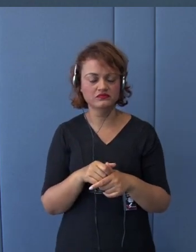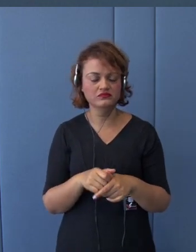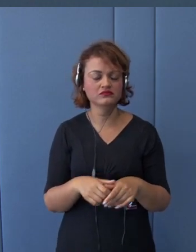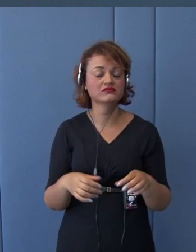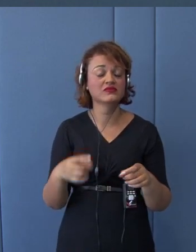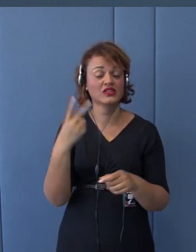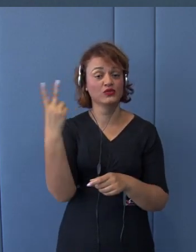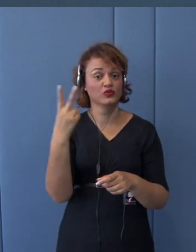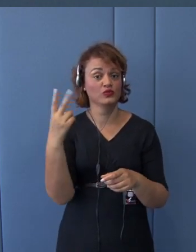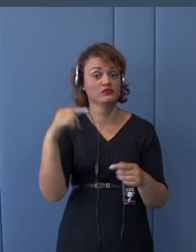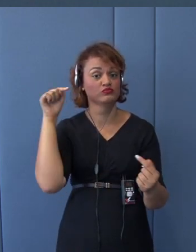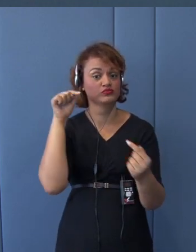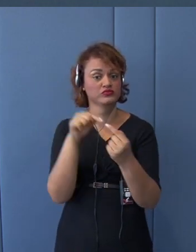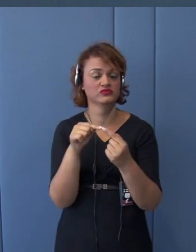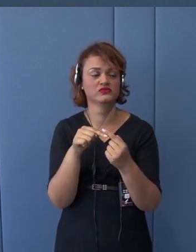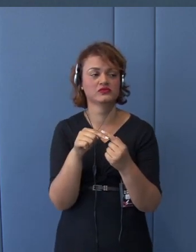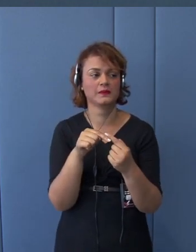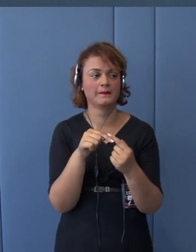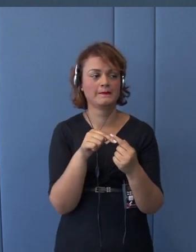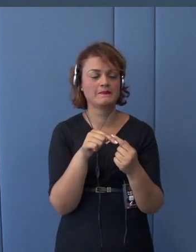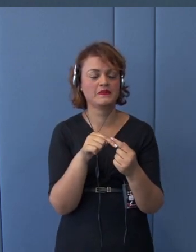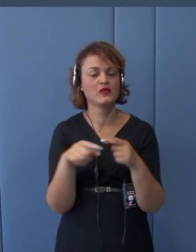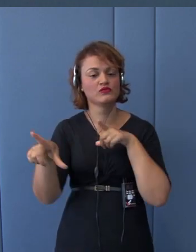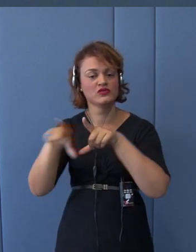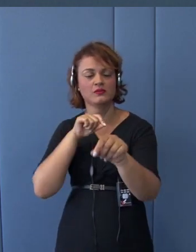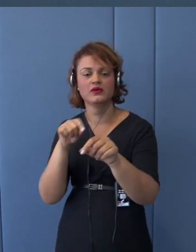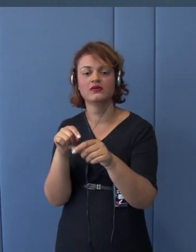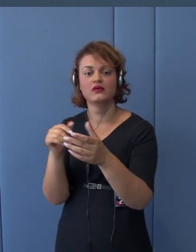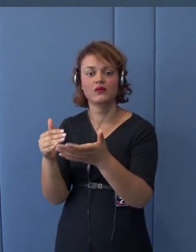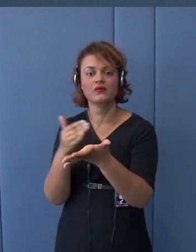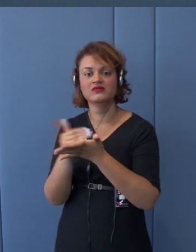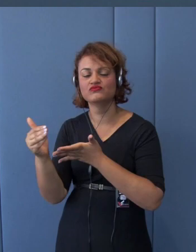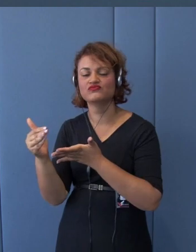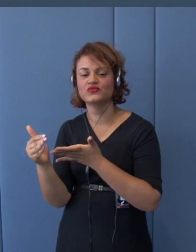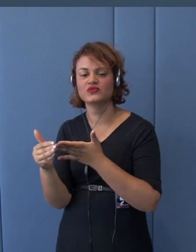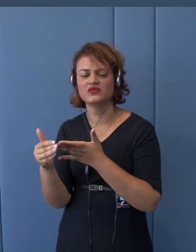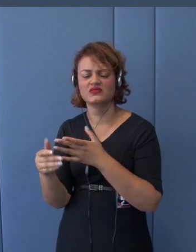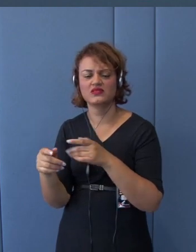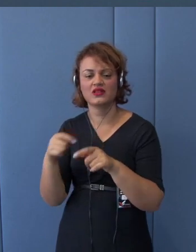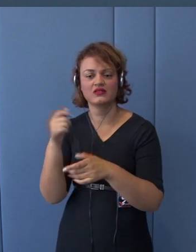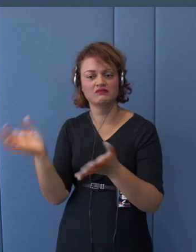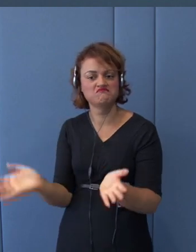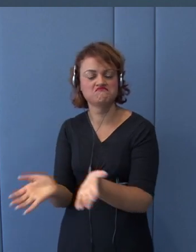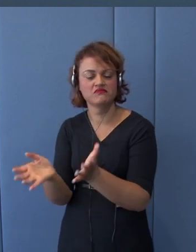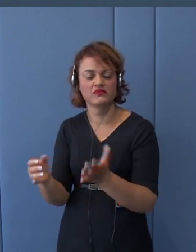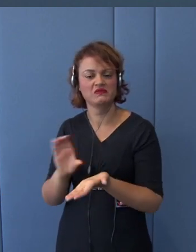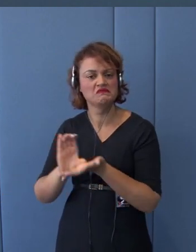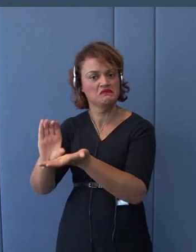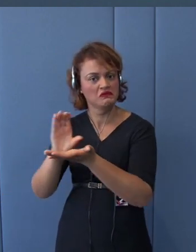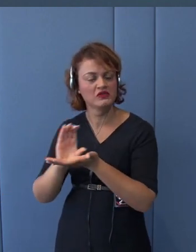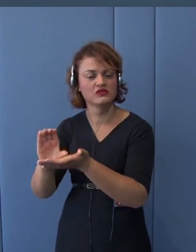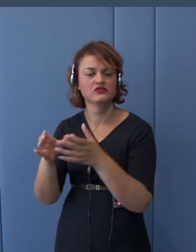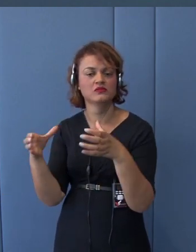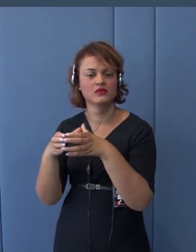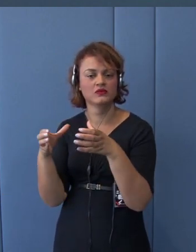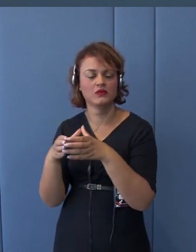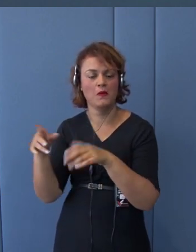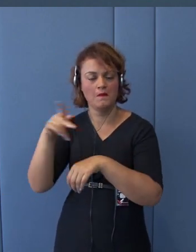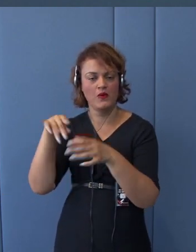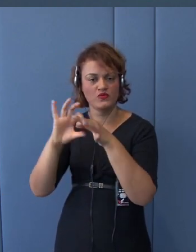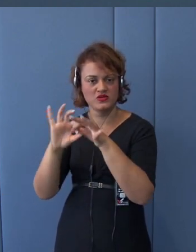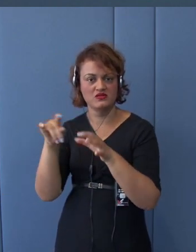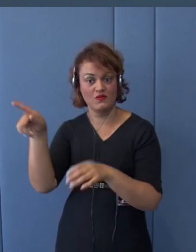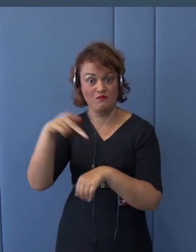investment in the 1980s in the United Kingdom. The first reason is to mitigate the EU, sorry,